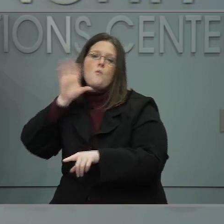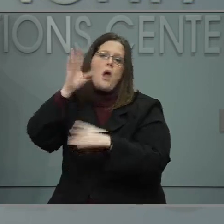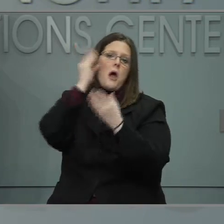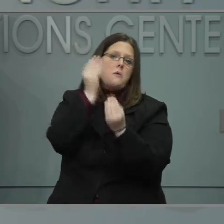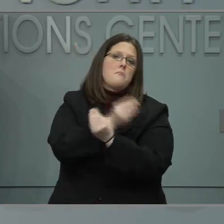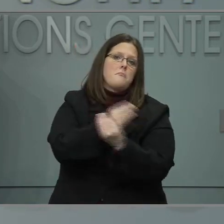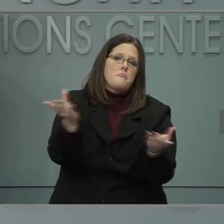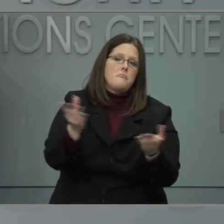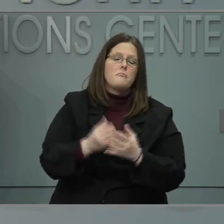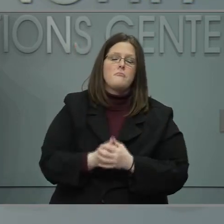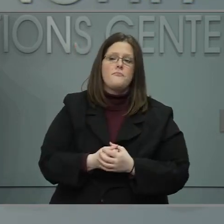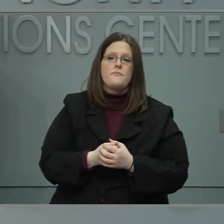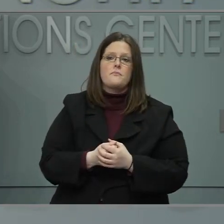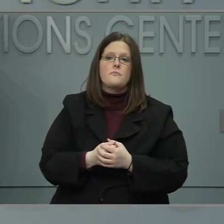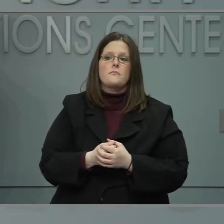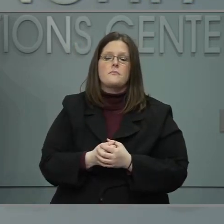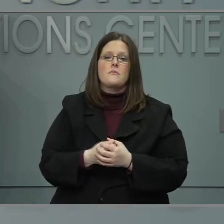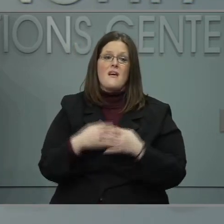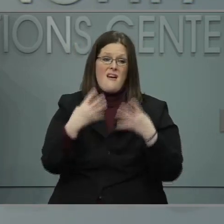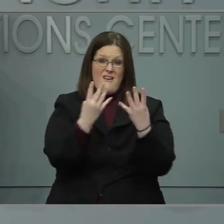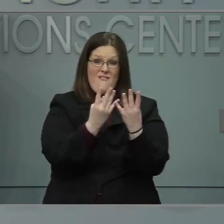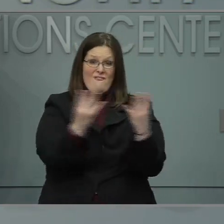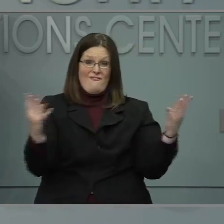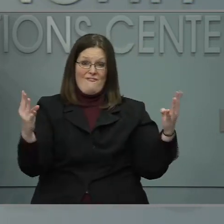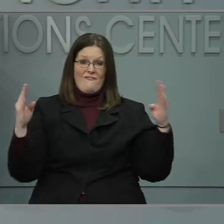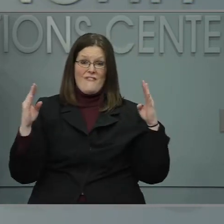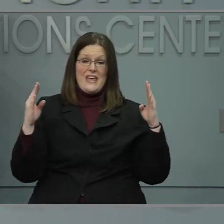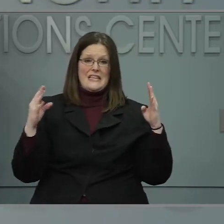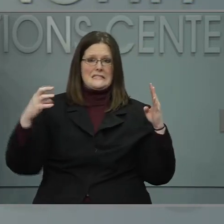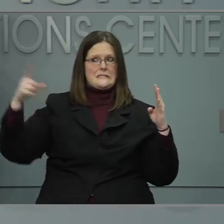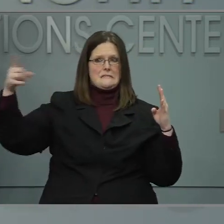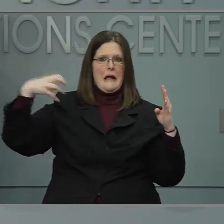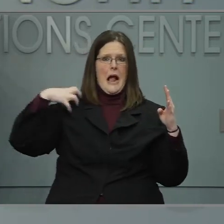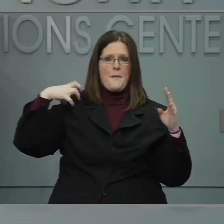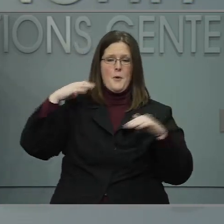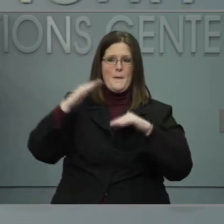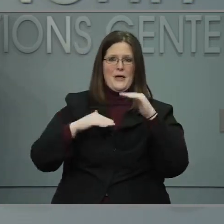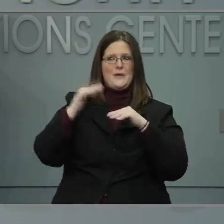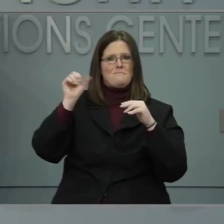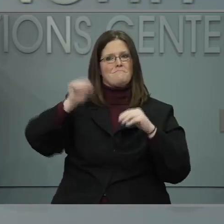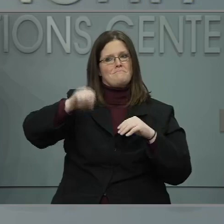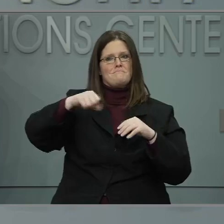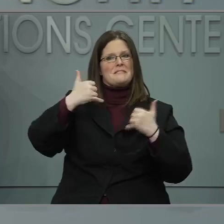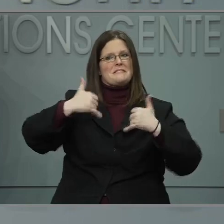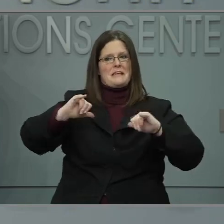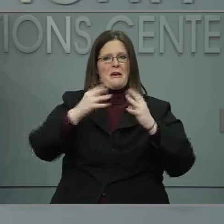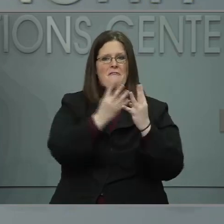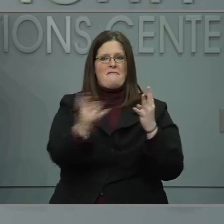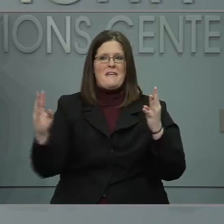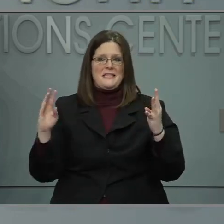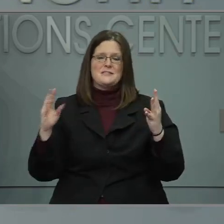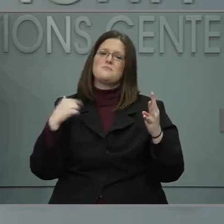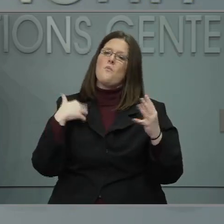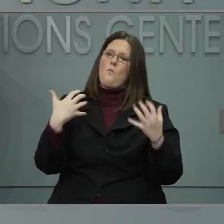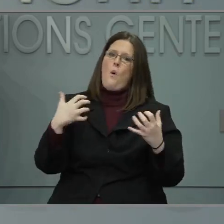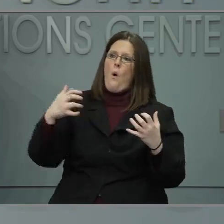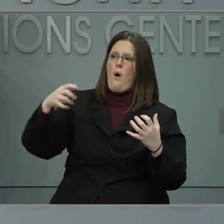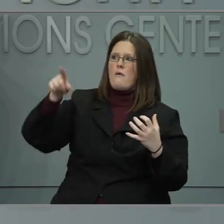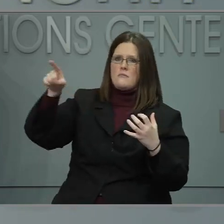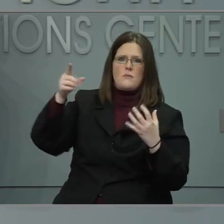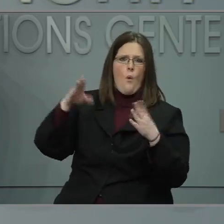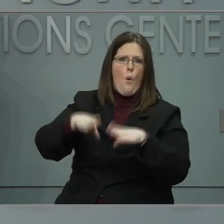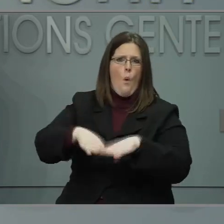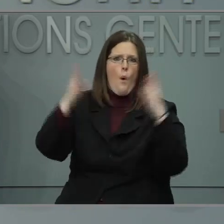I'm not quite sure about the fence around the Capitol grounds. We certainly want our government complex